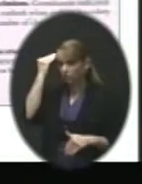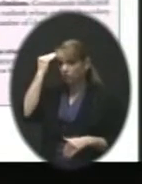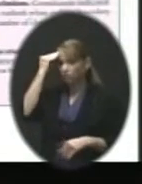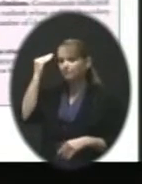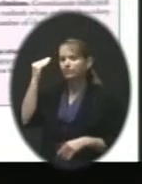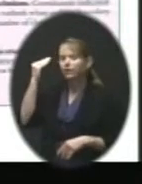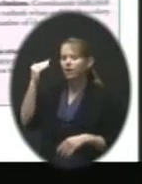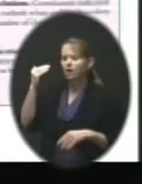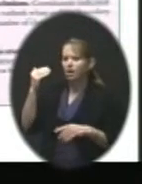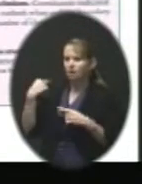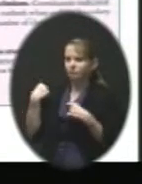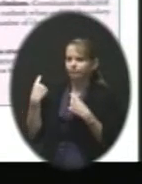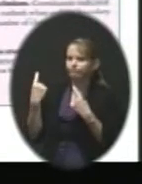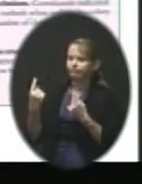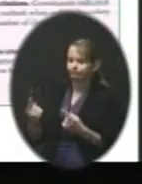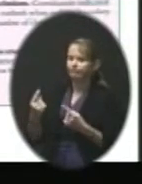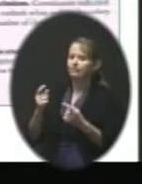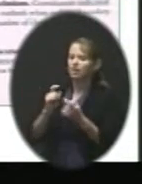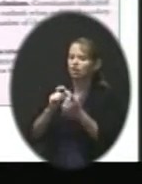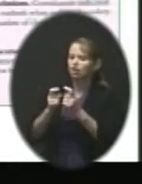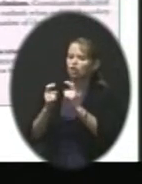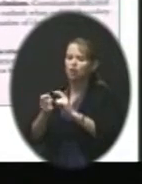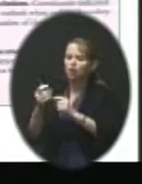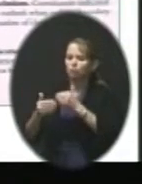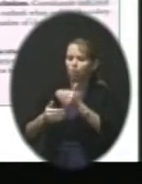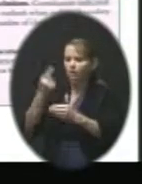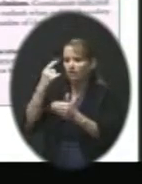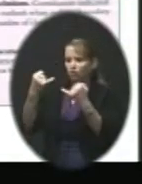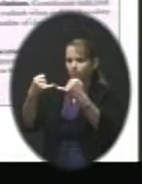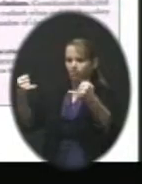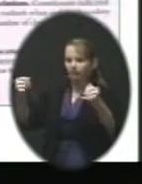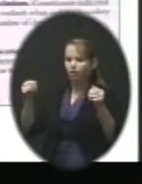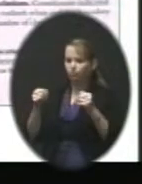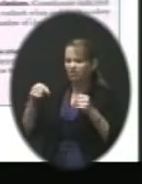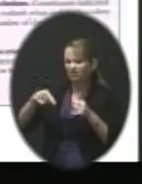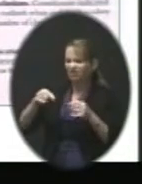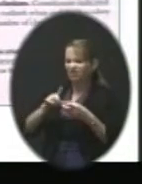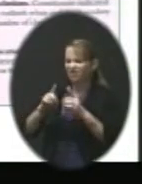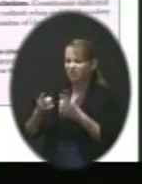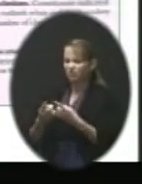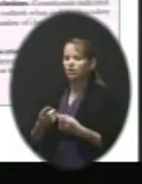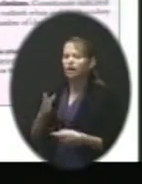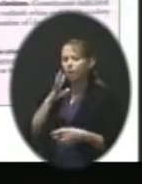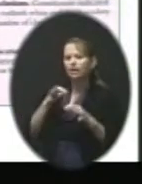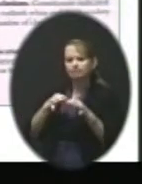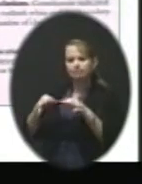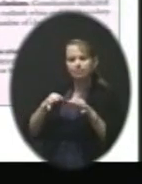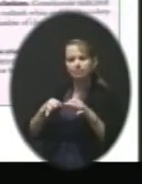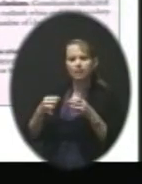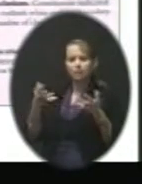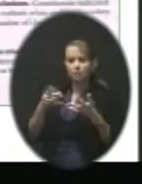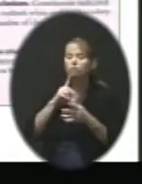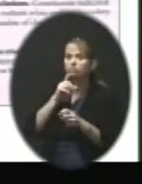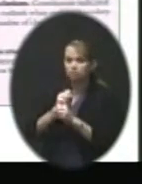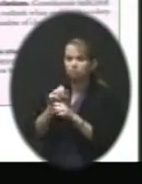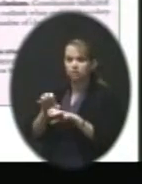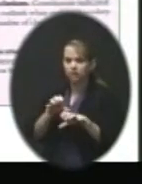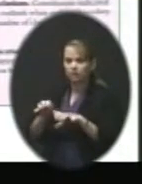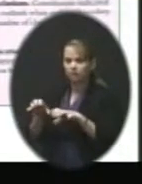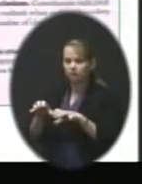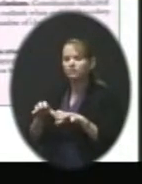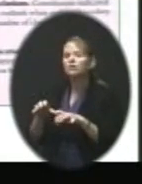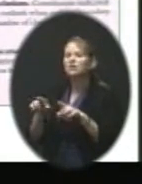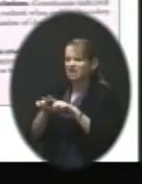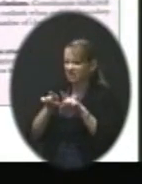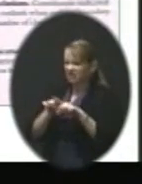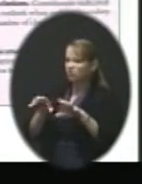established boundary change process in this district. And I'll walk you through a little bit what we, in fact, did as we've done each time.